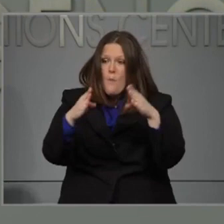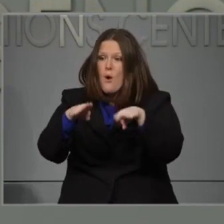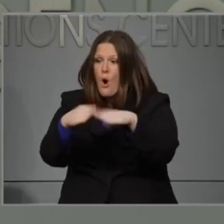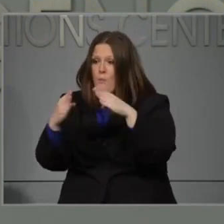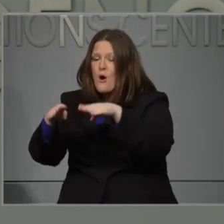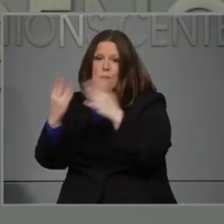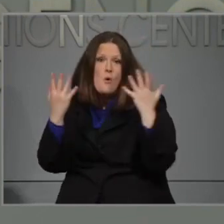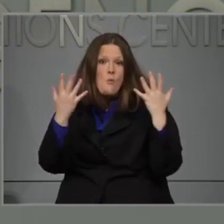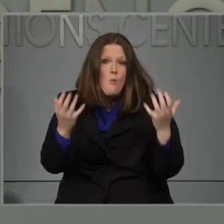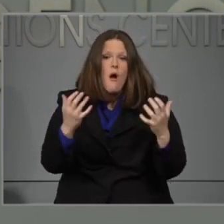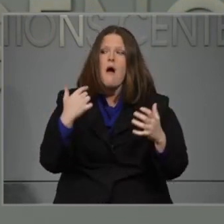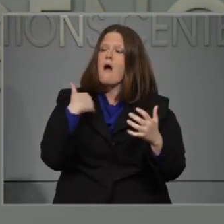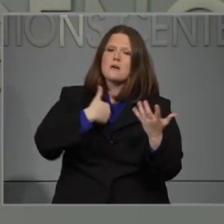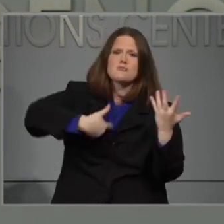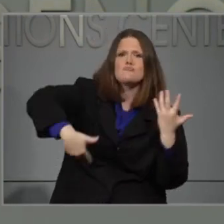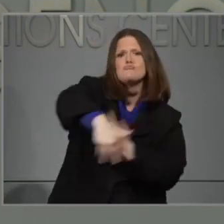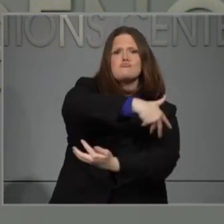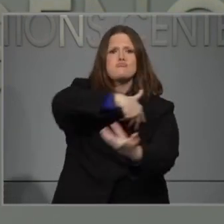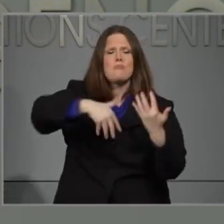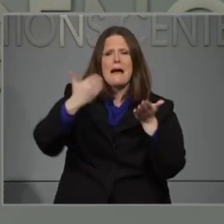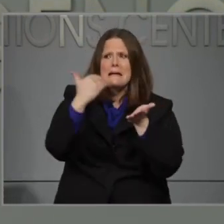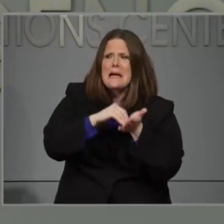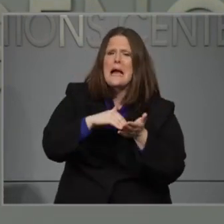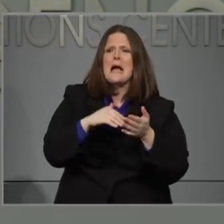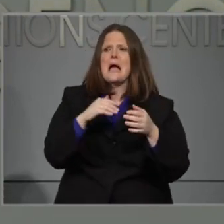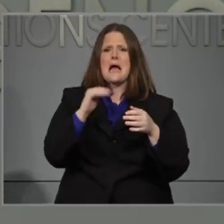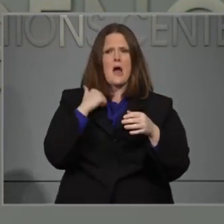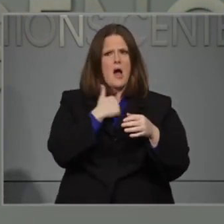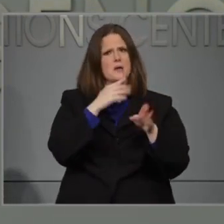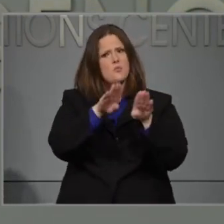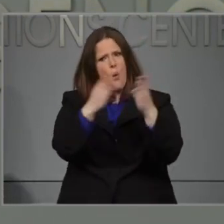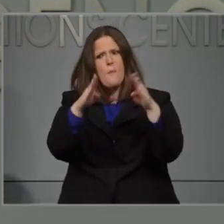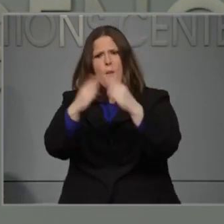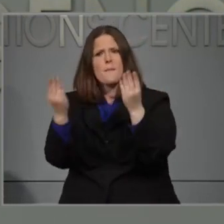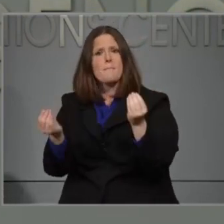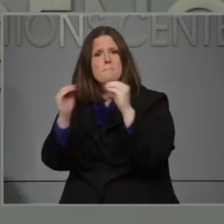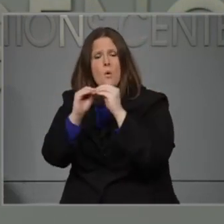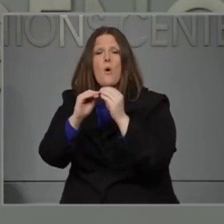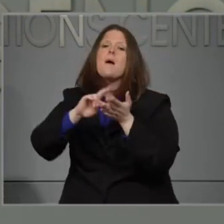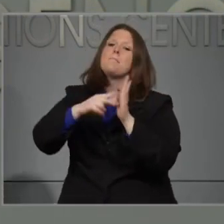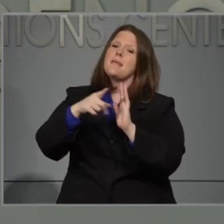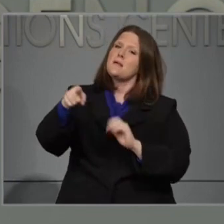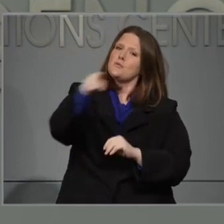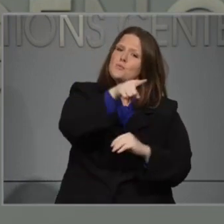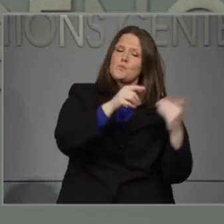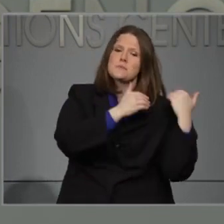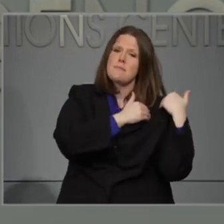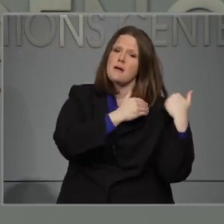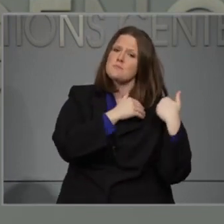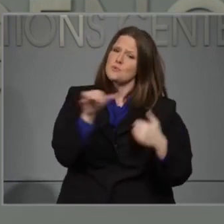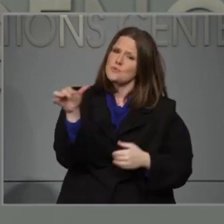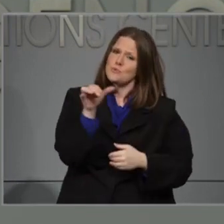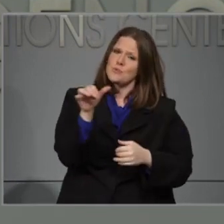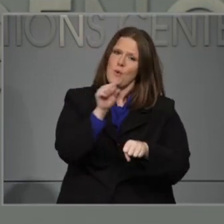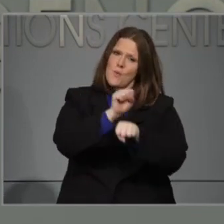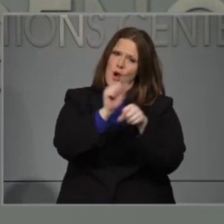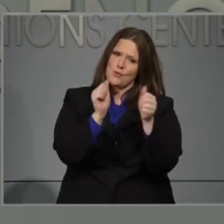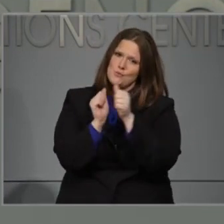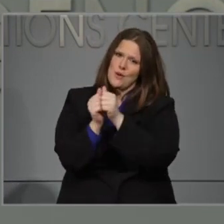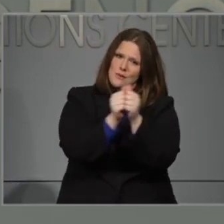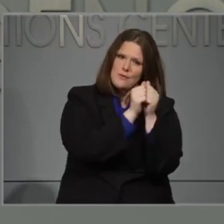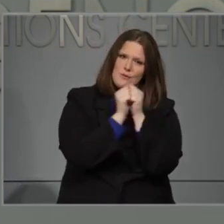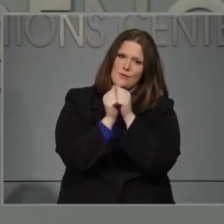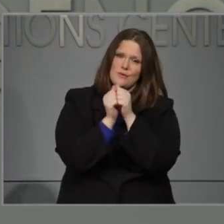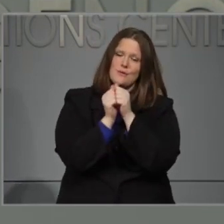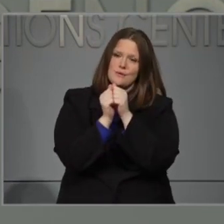we want to see us be able, as the governor said, to move through additional phases, we need to do those actions together. So I know that